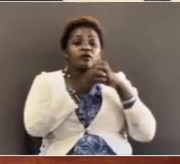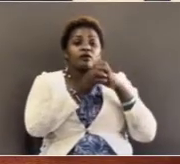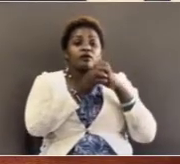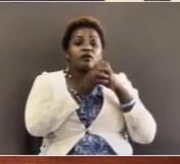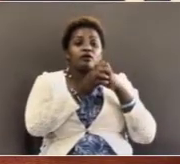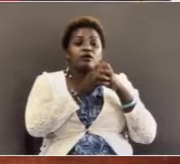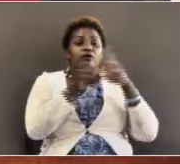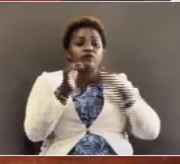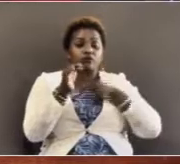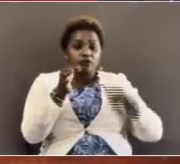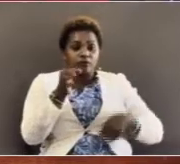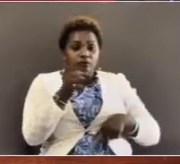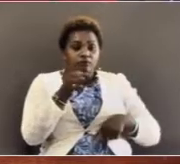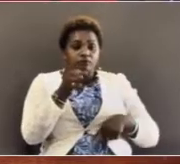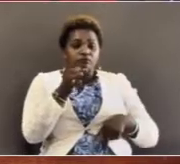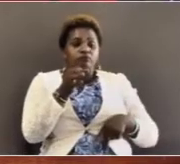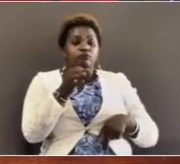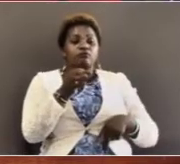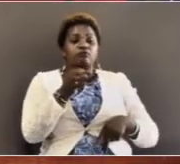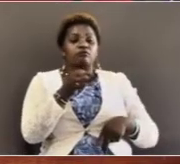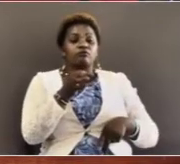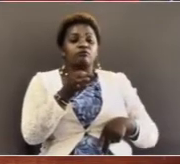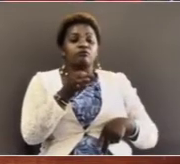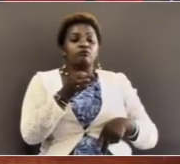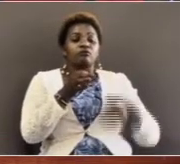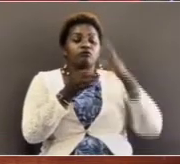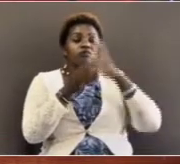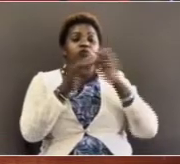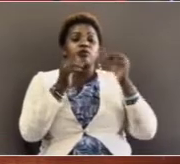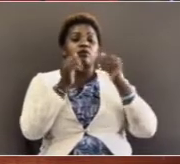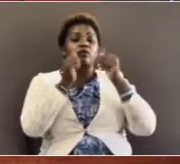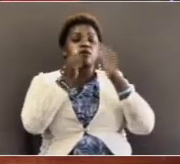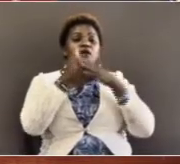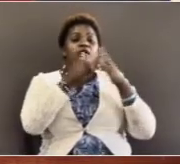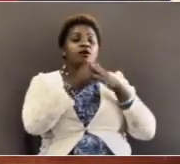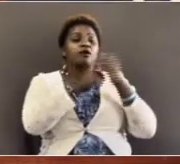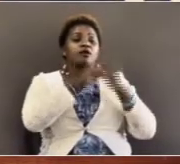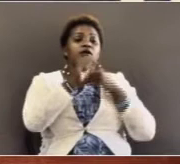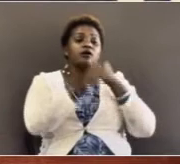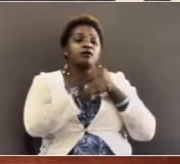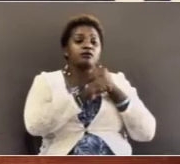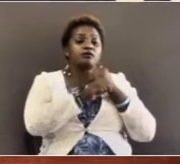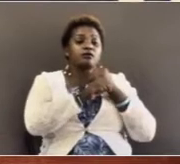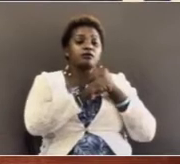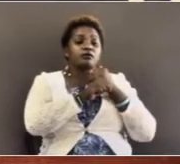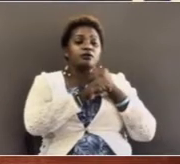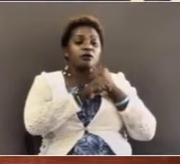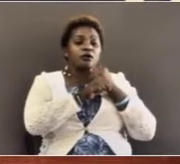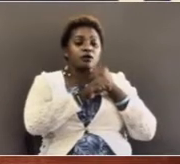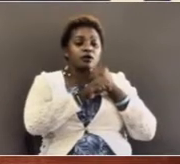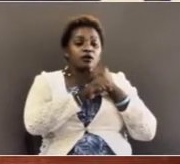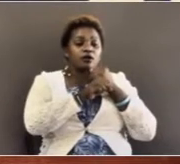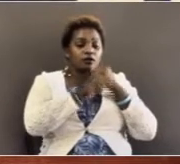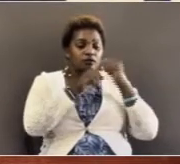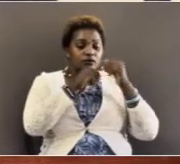for Queen Elizabeth. But for how long? Only 99 years, and the journey was